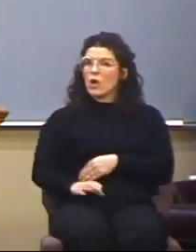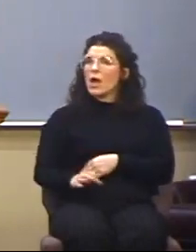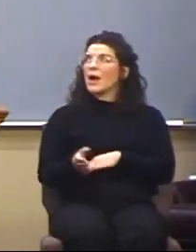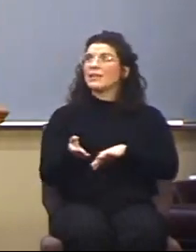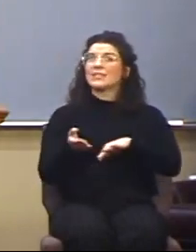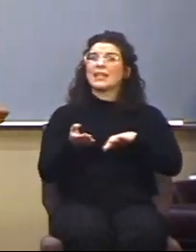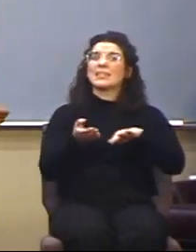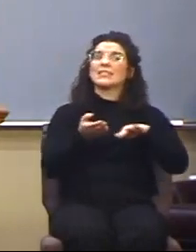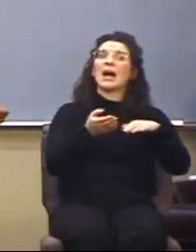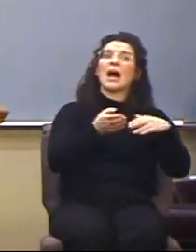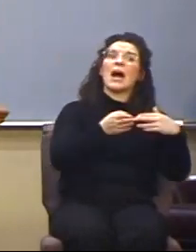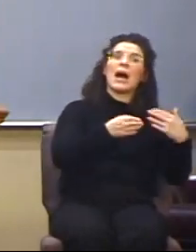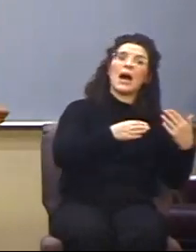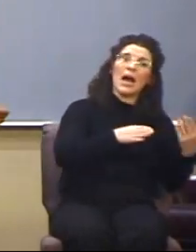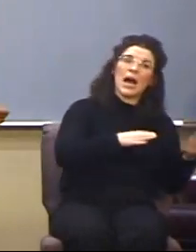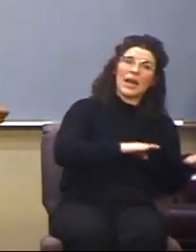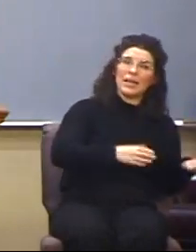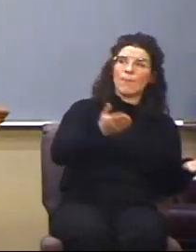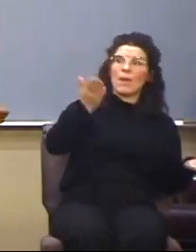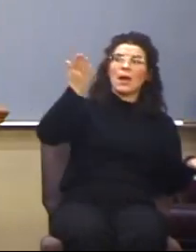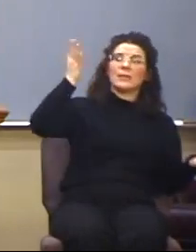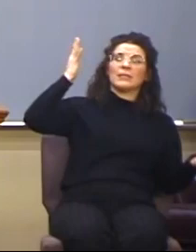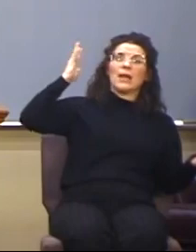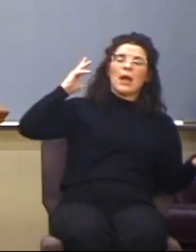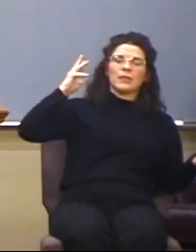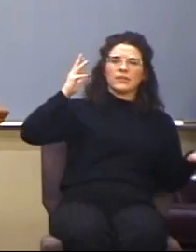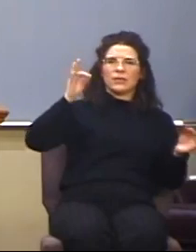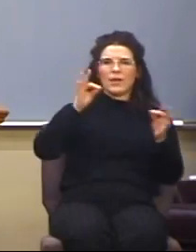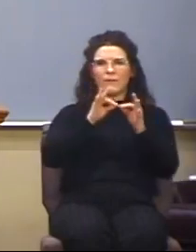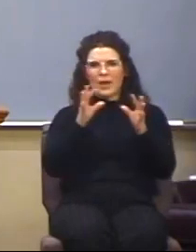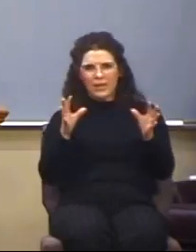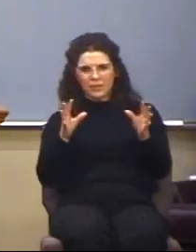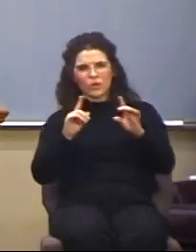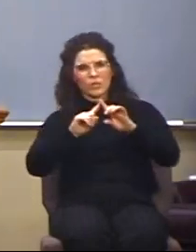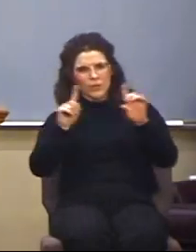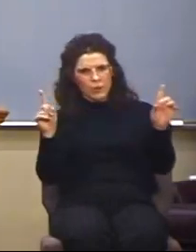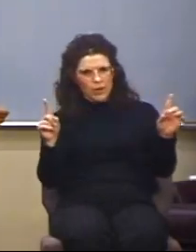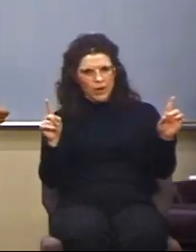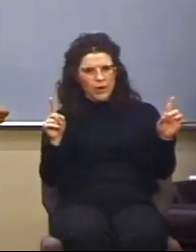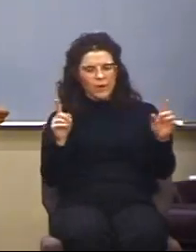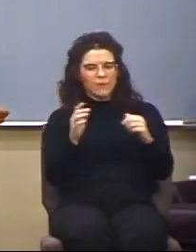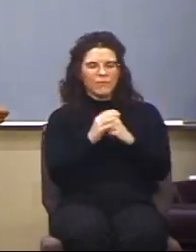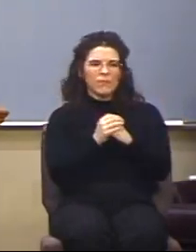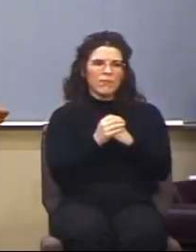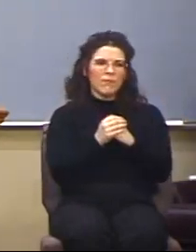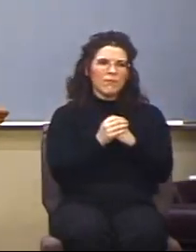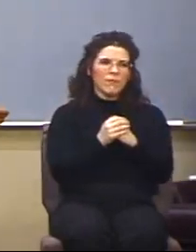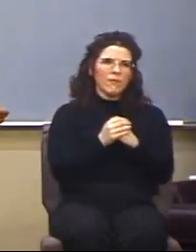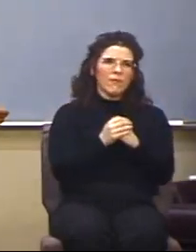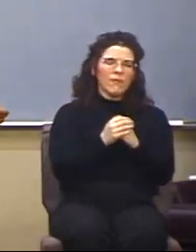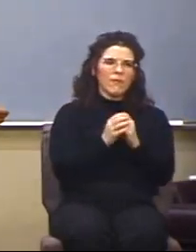died, past tense, in vain. There's a difference. What's the difference between Christ died